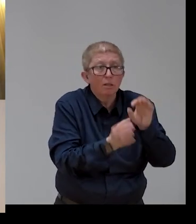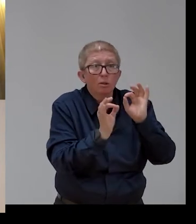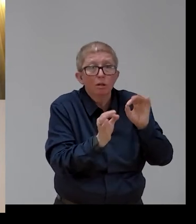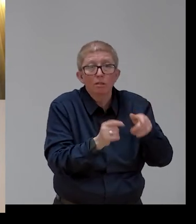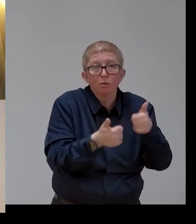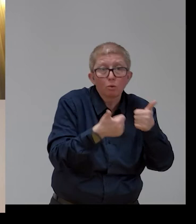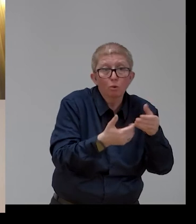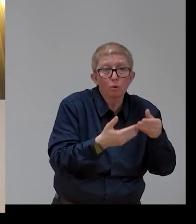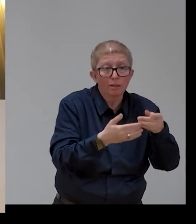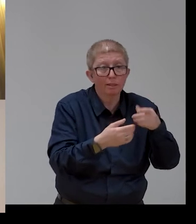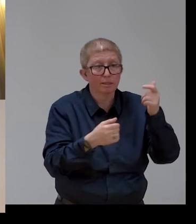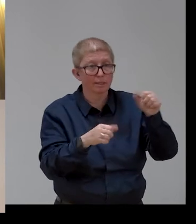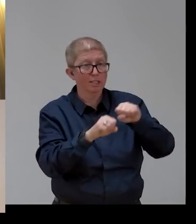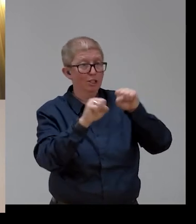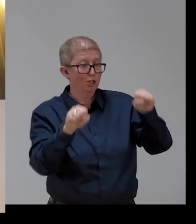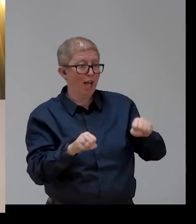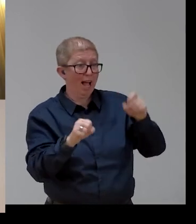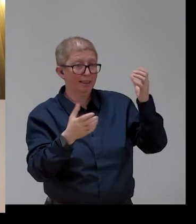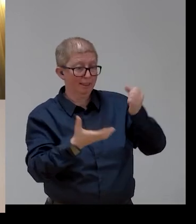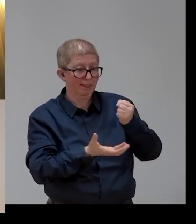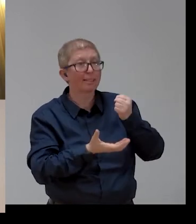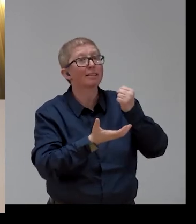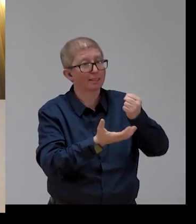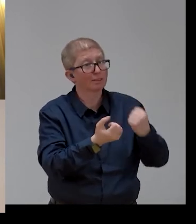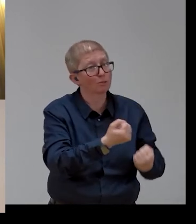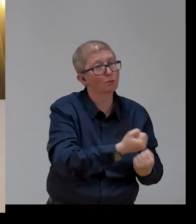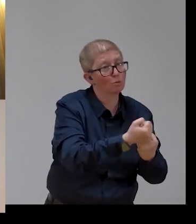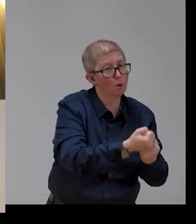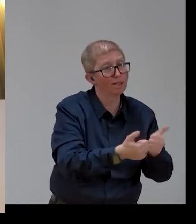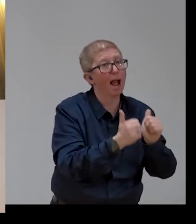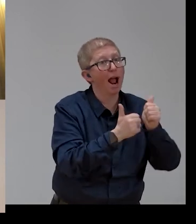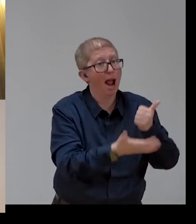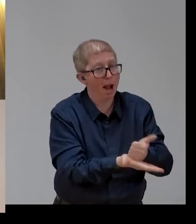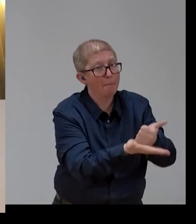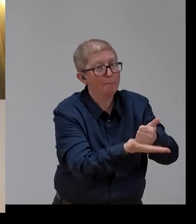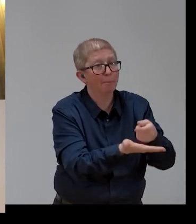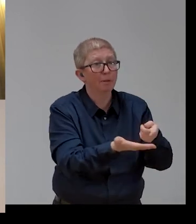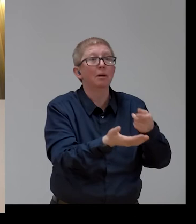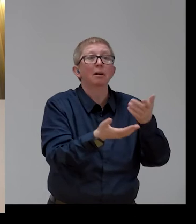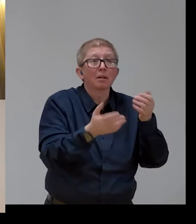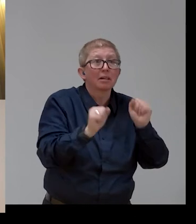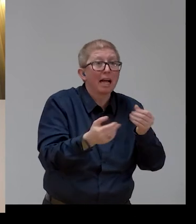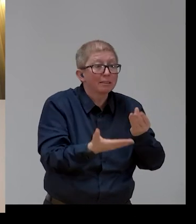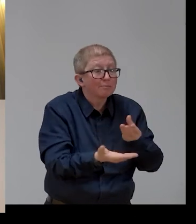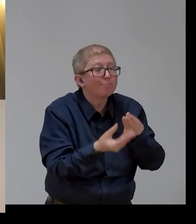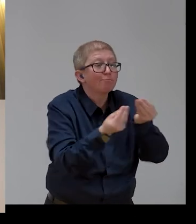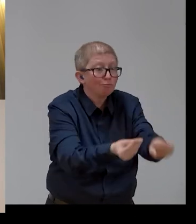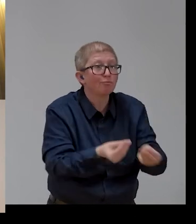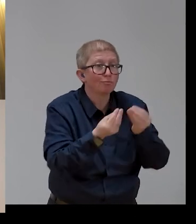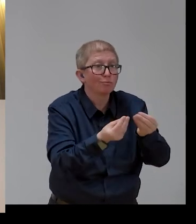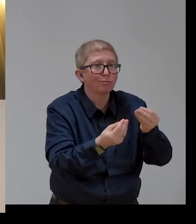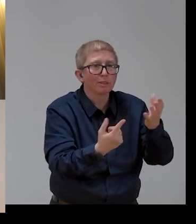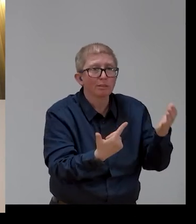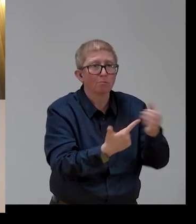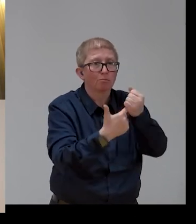the opportunities that public procurement legislation give us, to reserve contracts, for example, for persons with